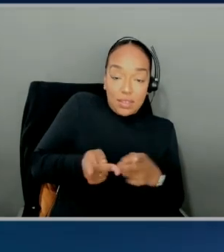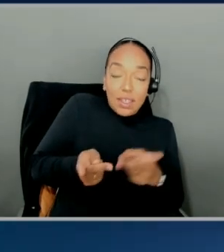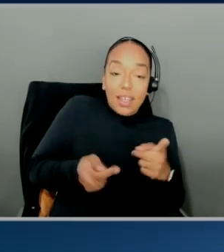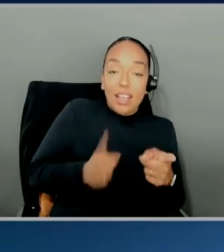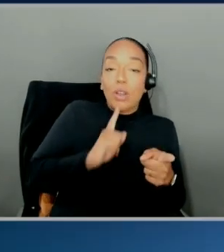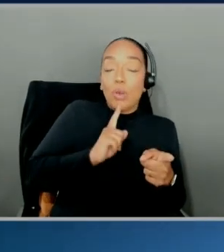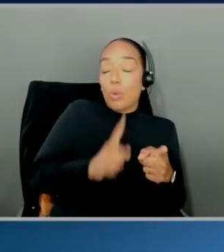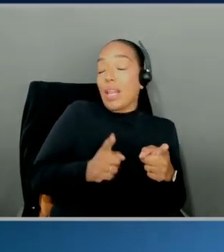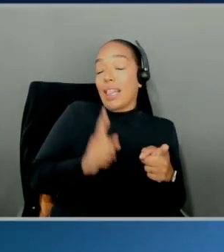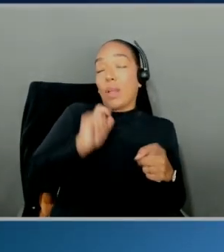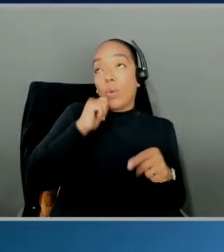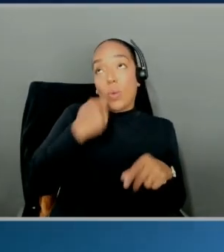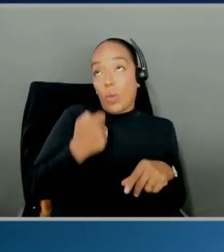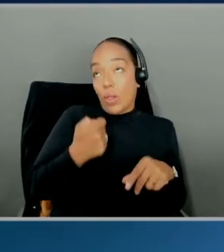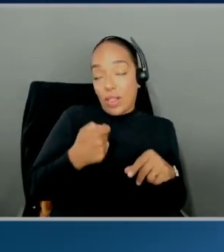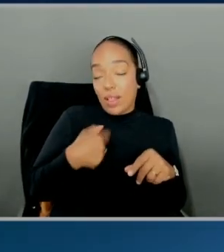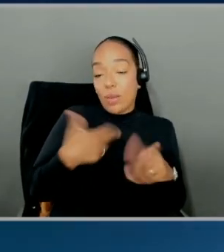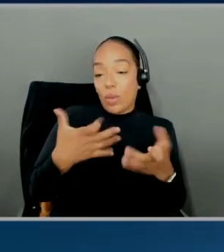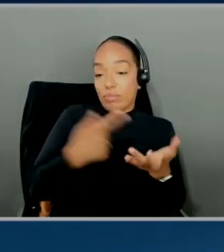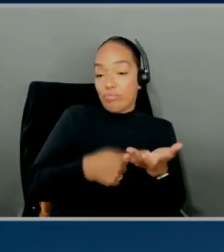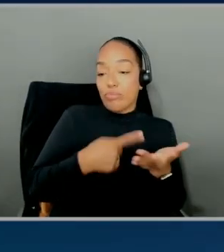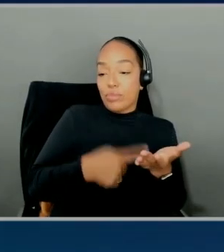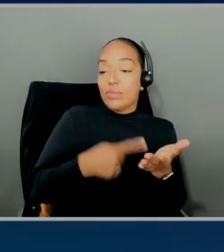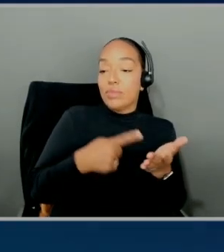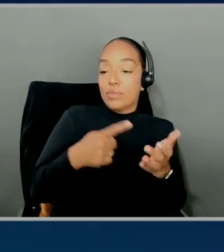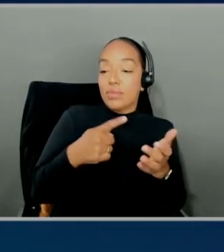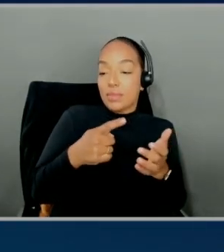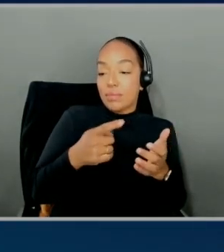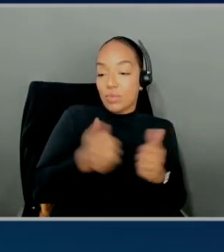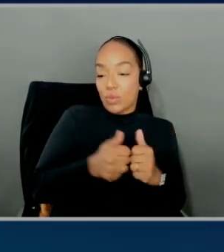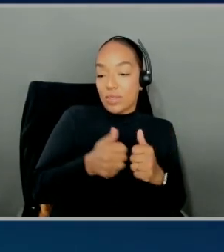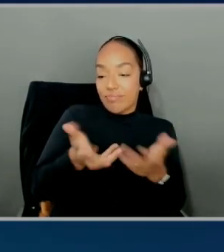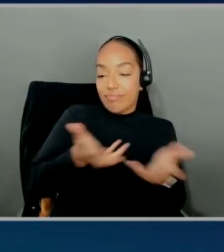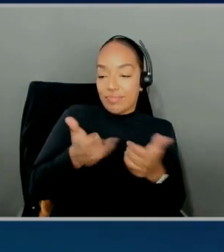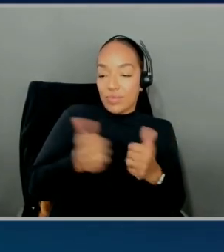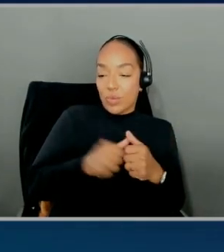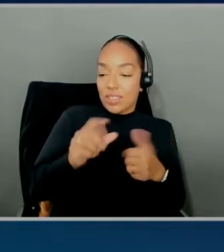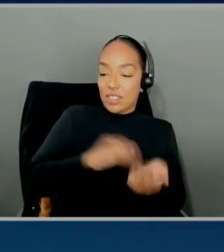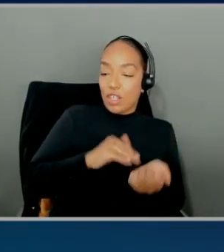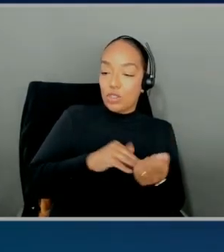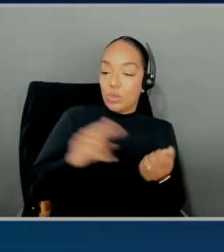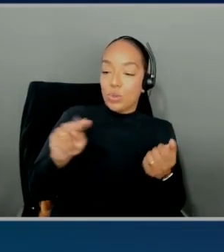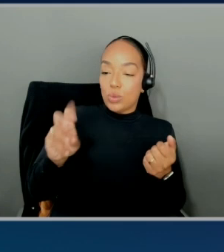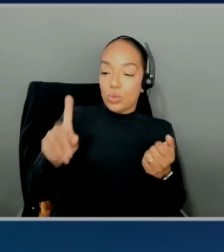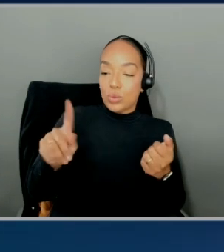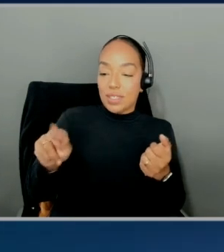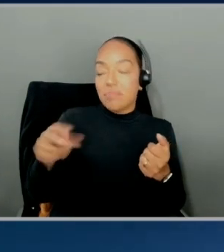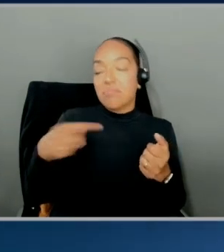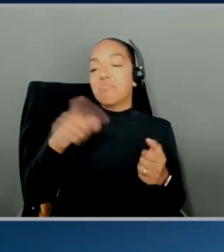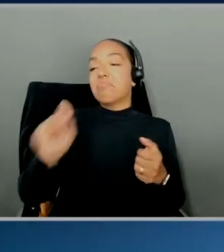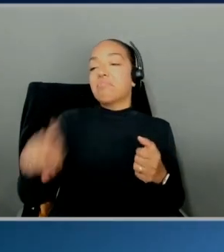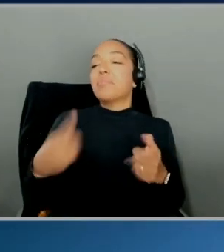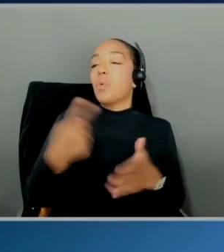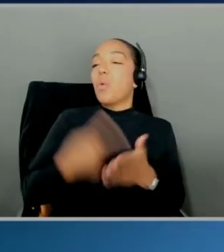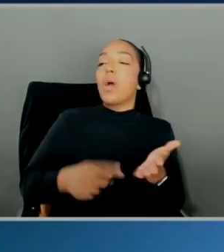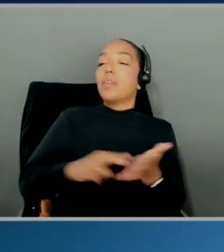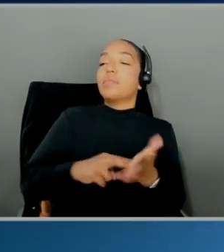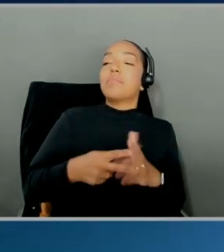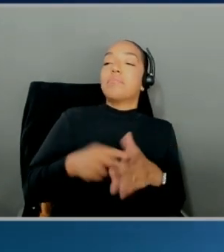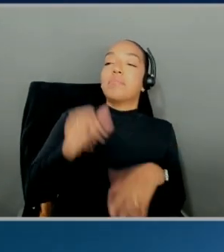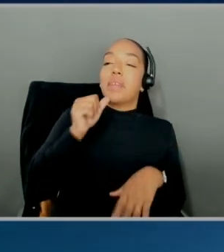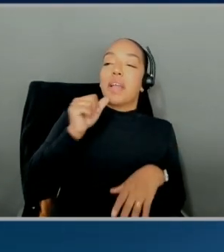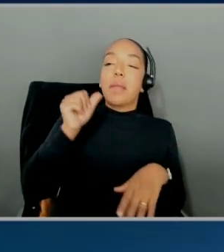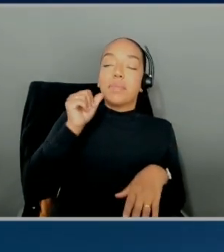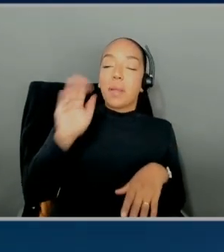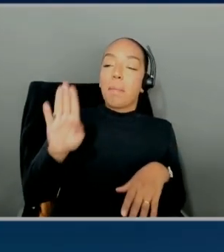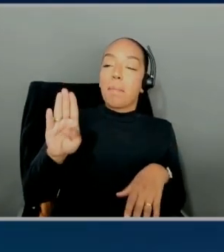cool. Let's talk to Dr. Newton. What is Amazon Bedrock? What is Amazon Bedrock, Dr. Newton? Hmm. Let's see what you